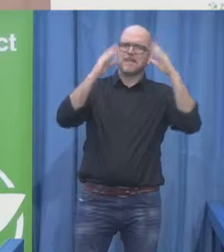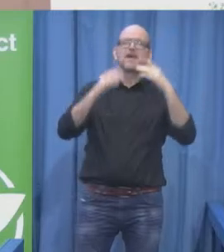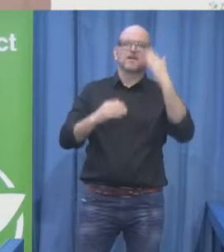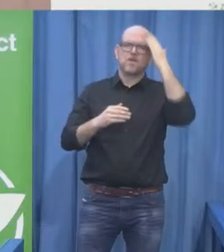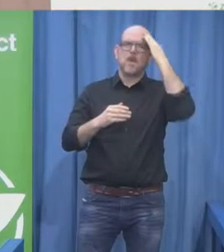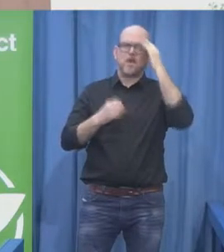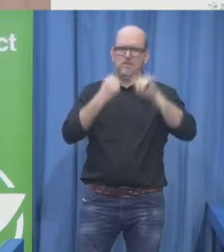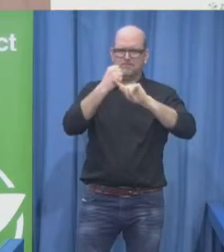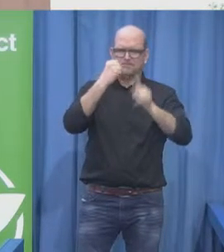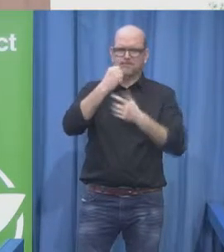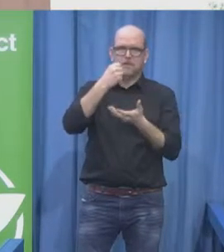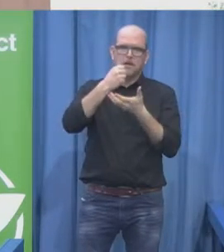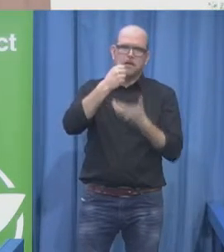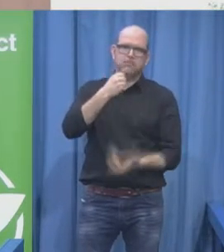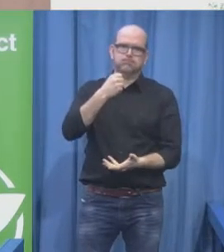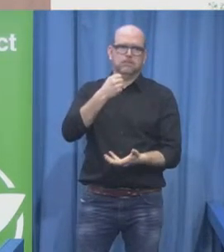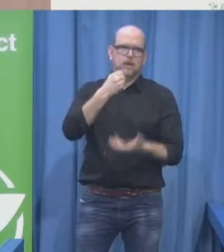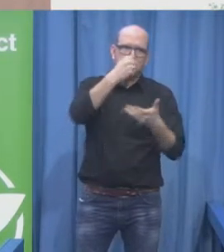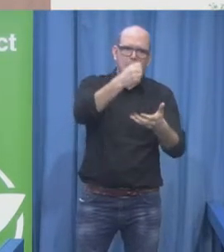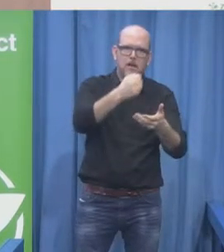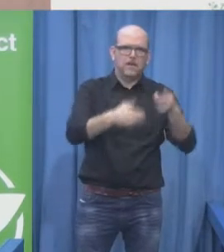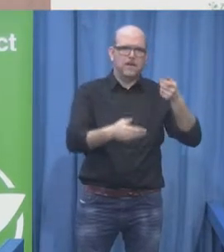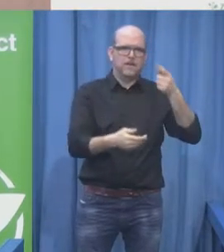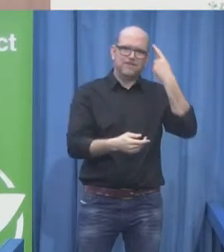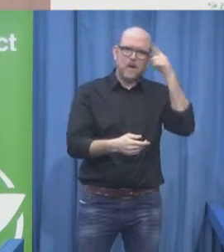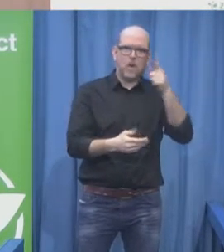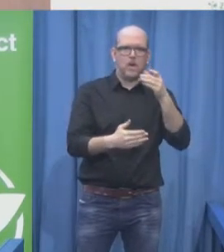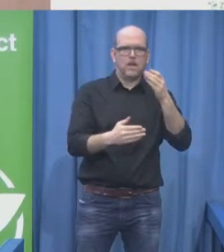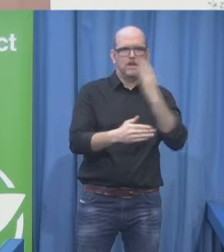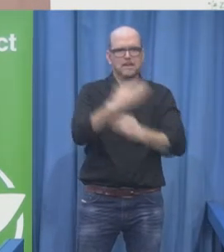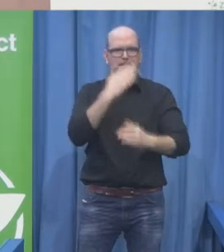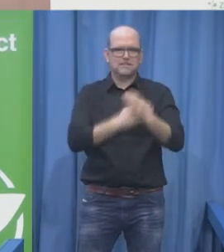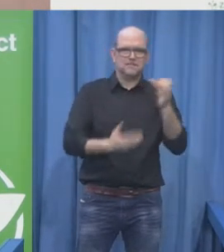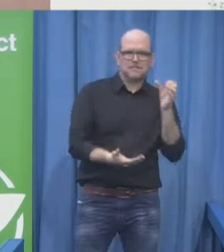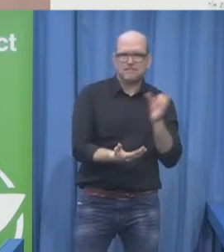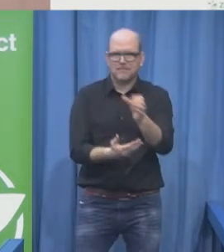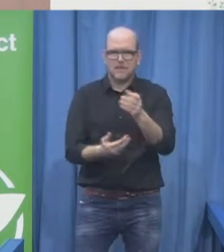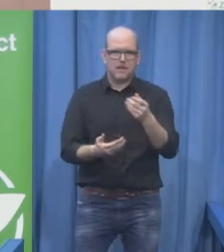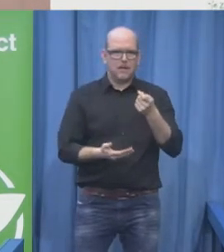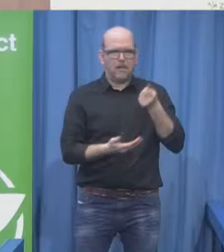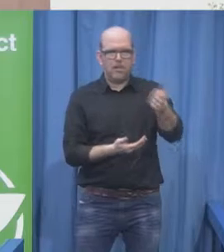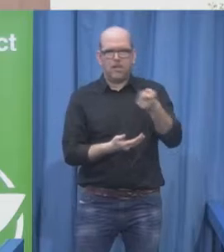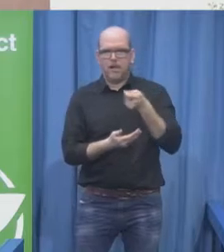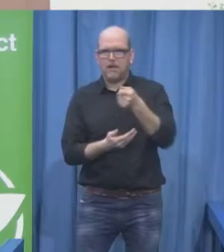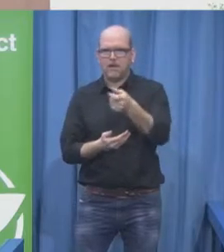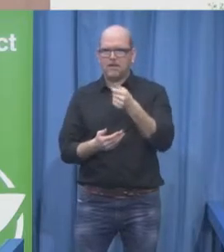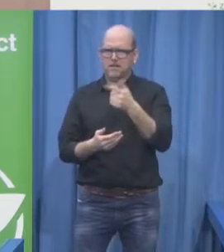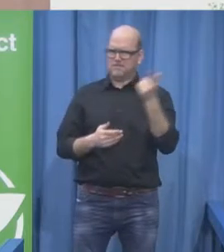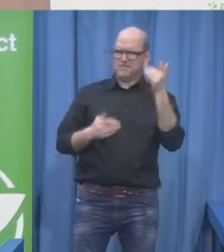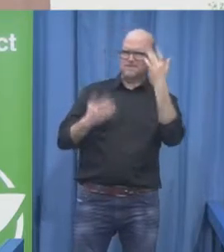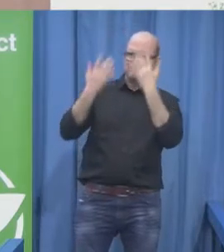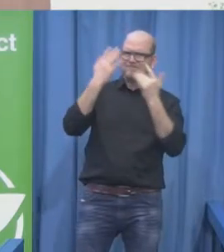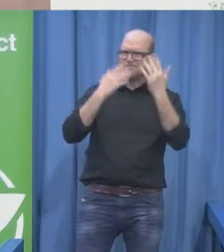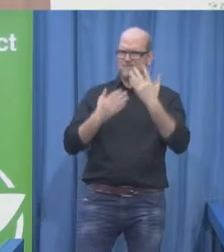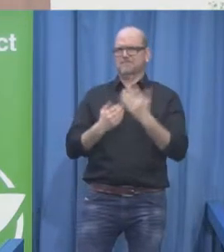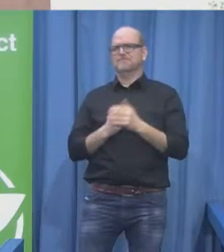disabilities are hired, or hire themselves in any case, are in the labour market,